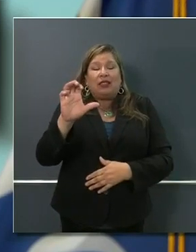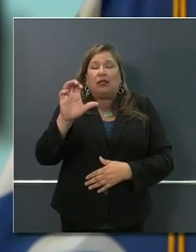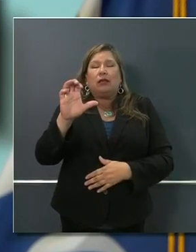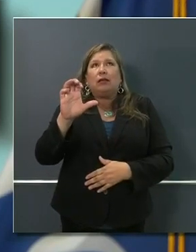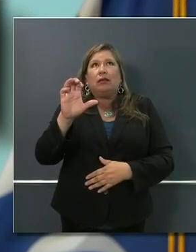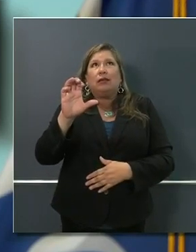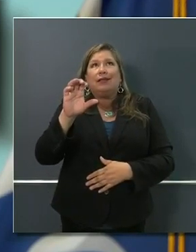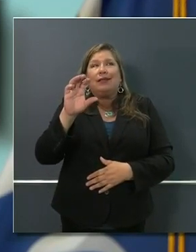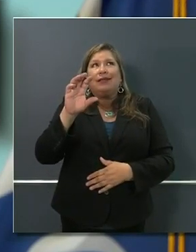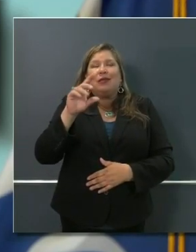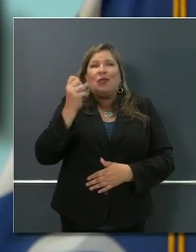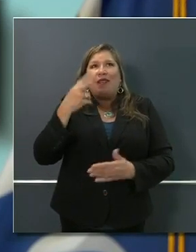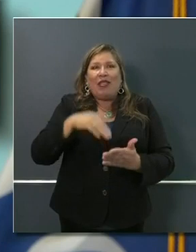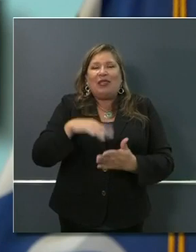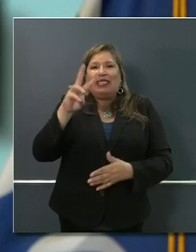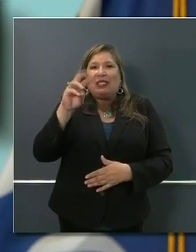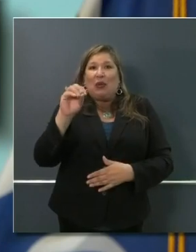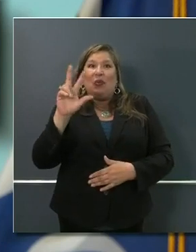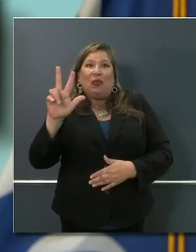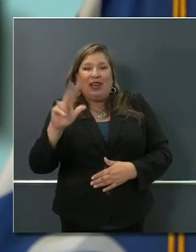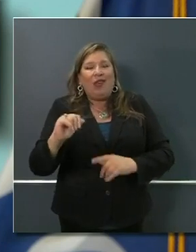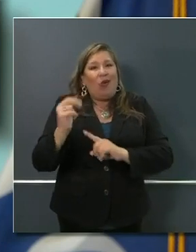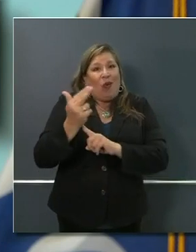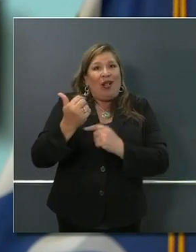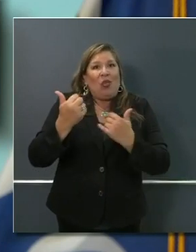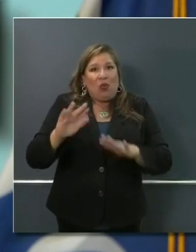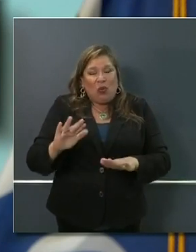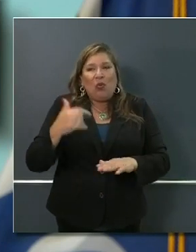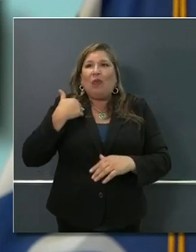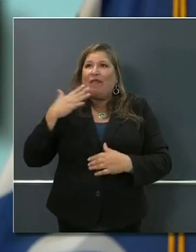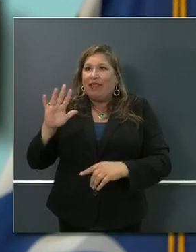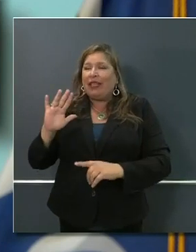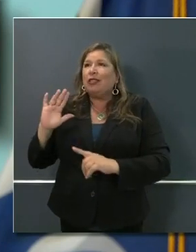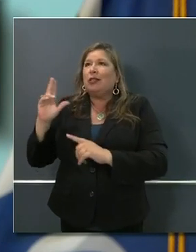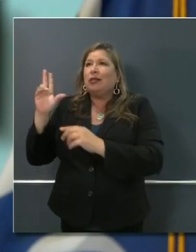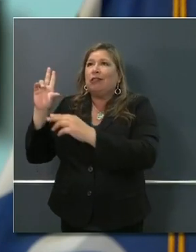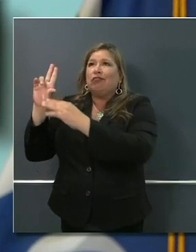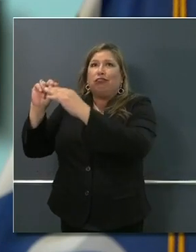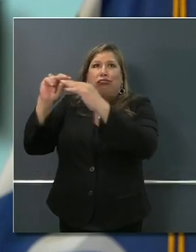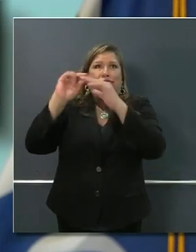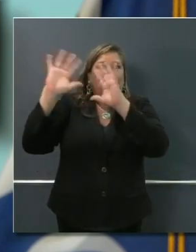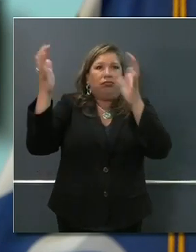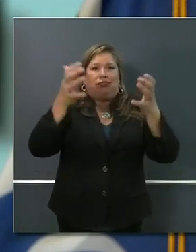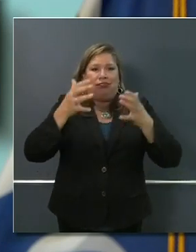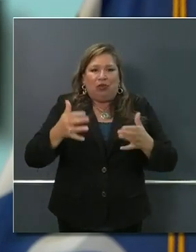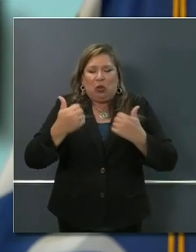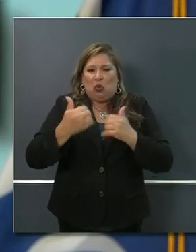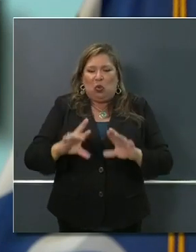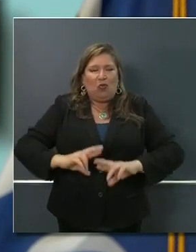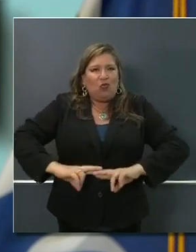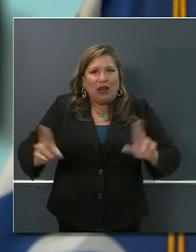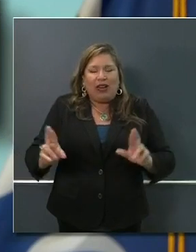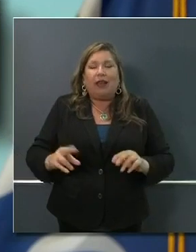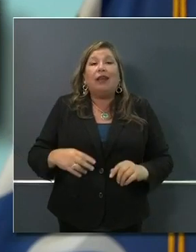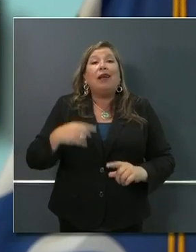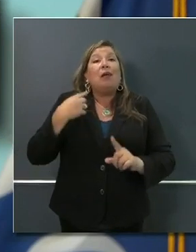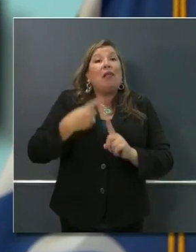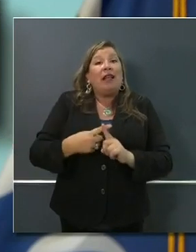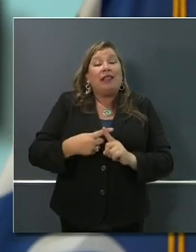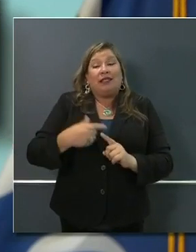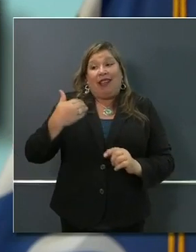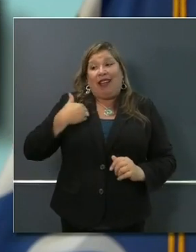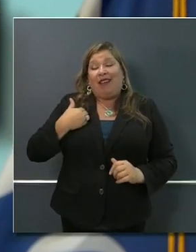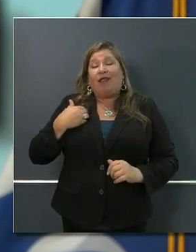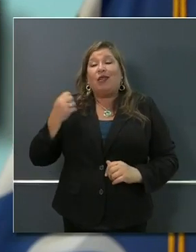hotel rooms have been acquired now in the state. Over 1,200 of those trailers, in addition to those rooms, have been